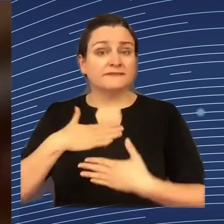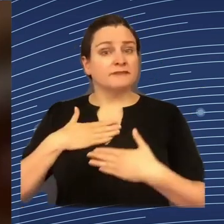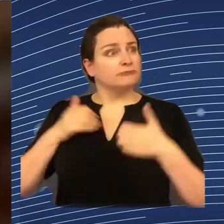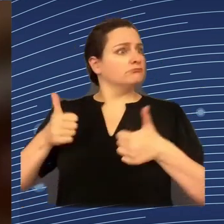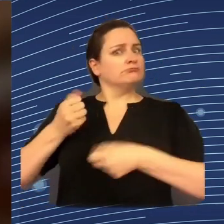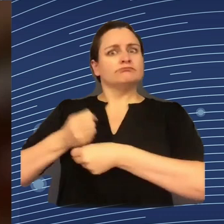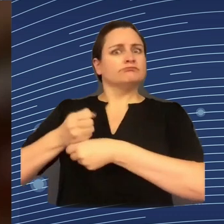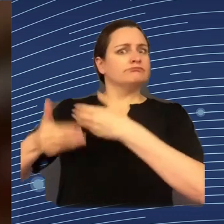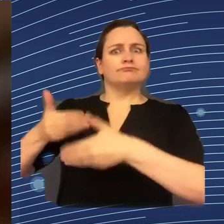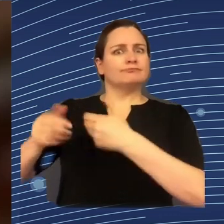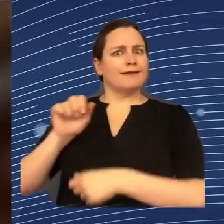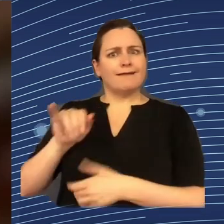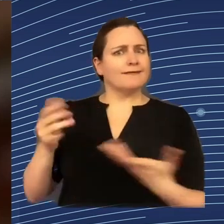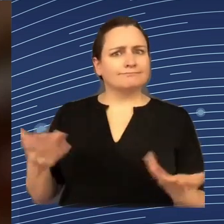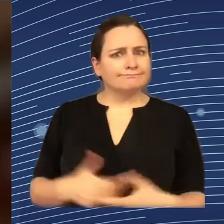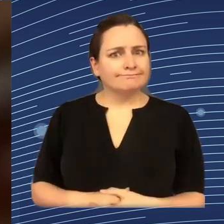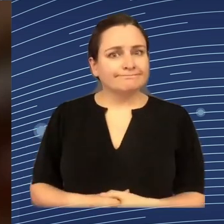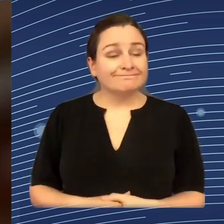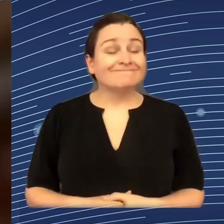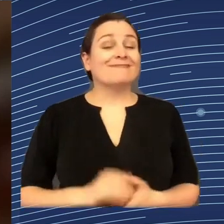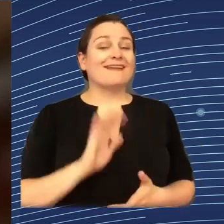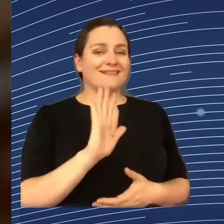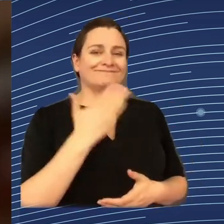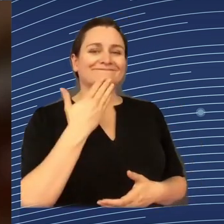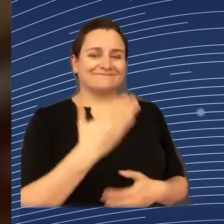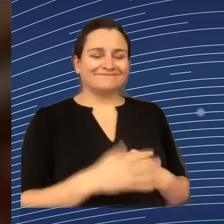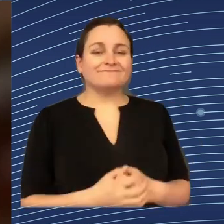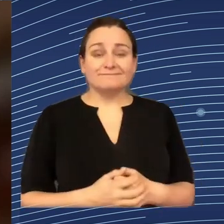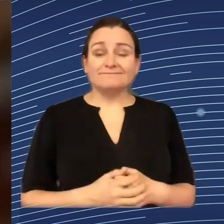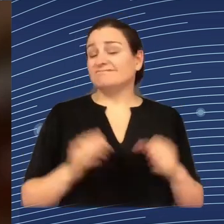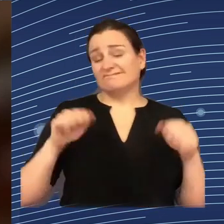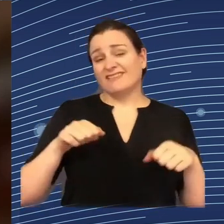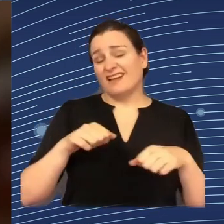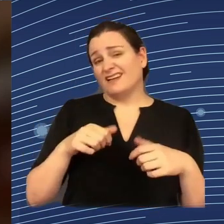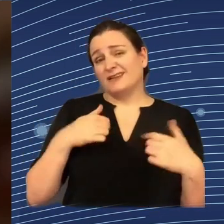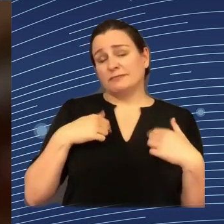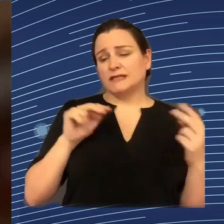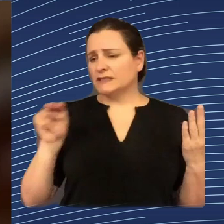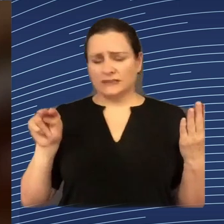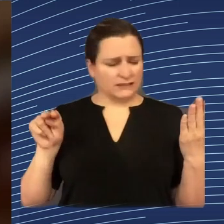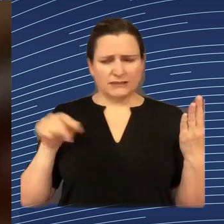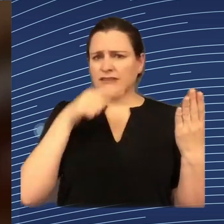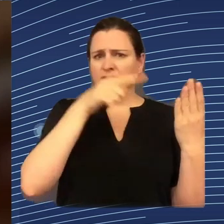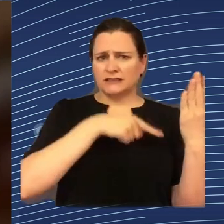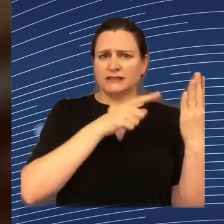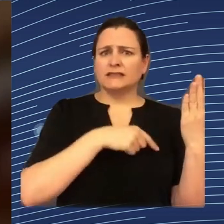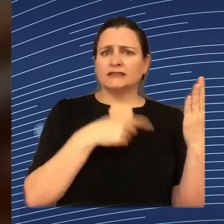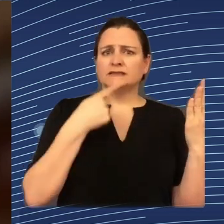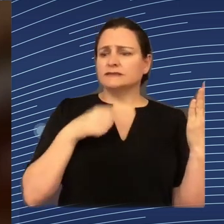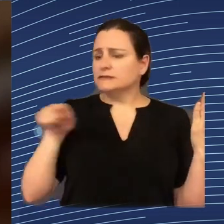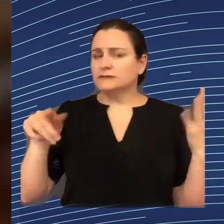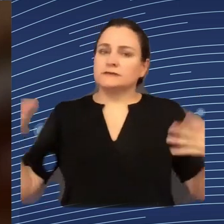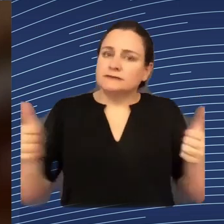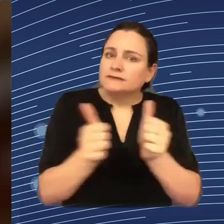able to join online. To your question, no, it's not happening on the ground. It's co-participation or co-design of algorithm